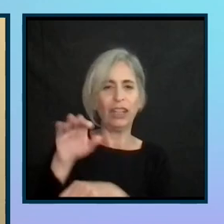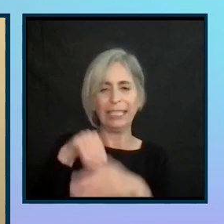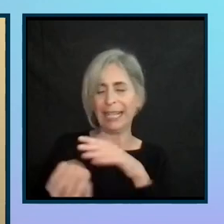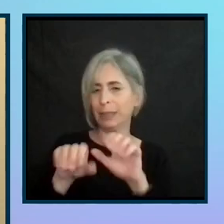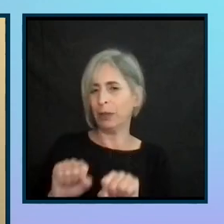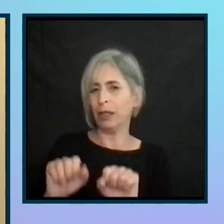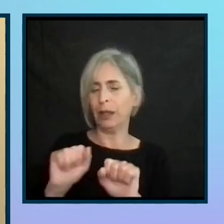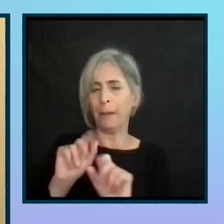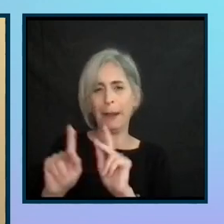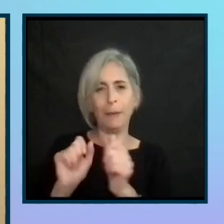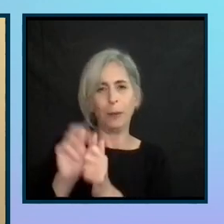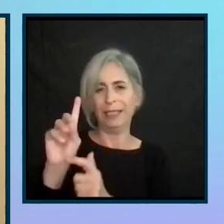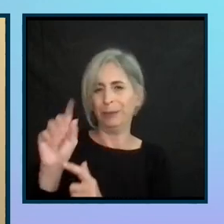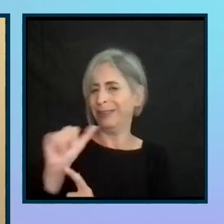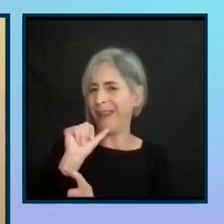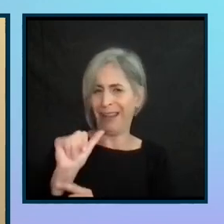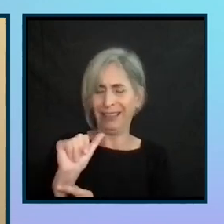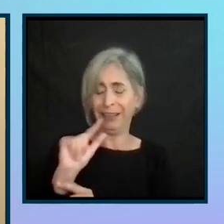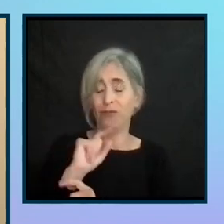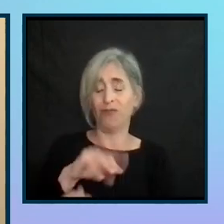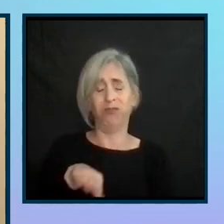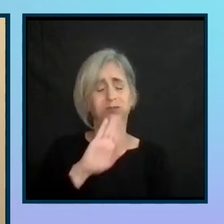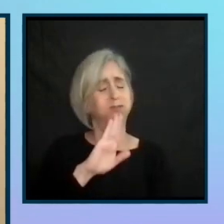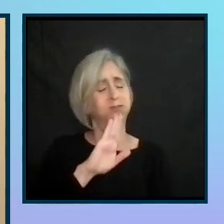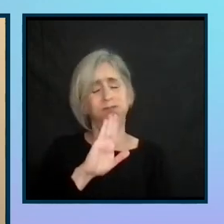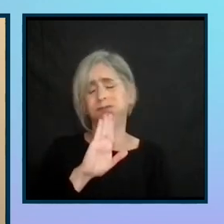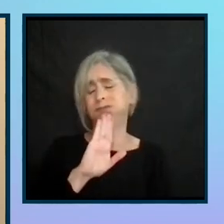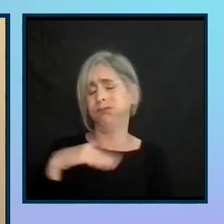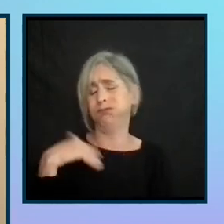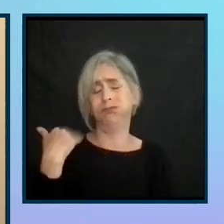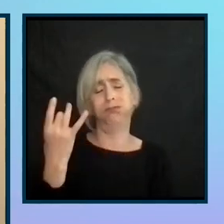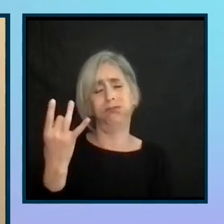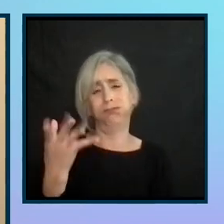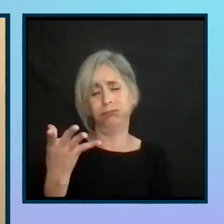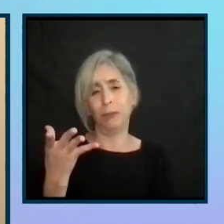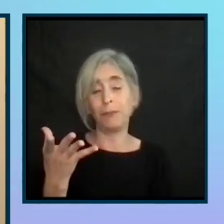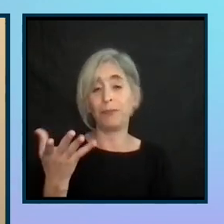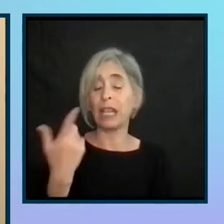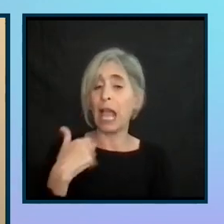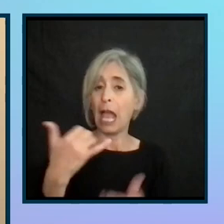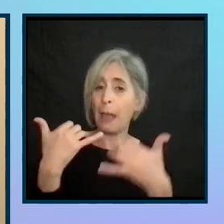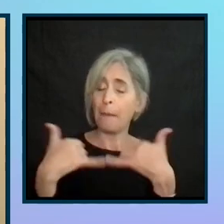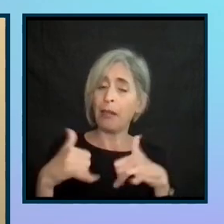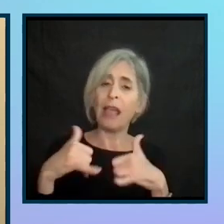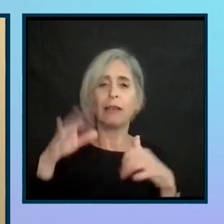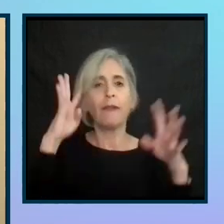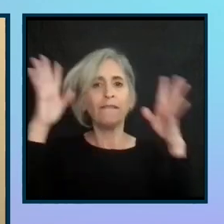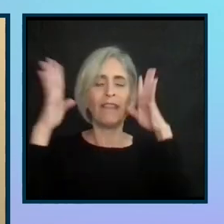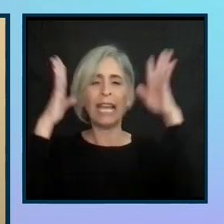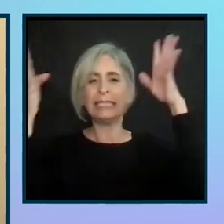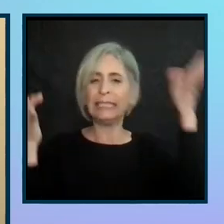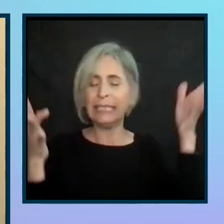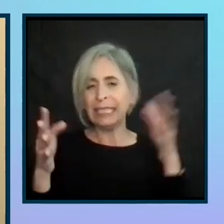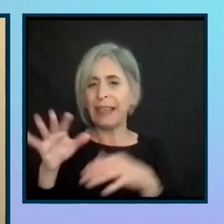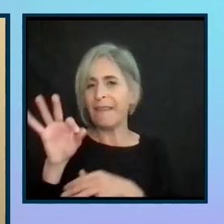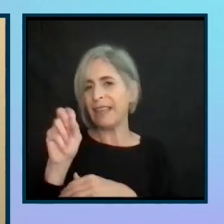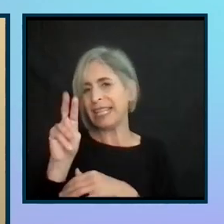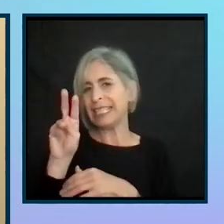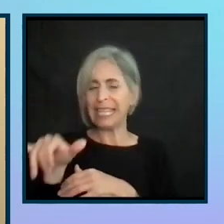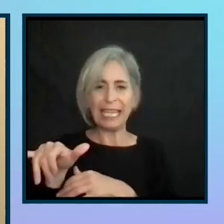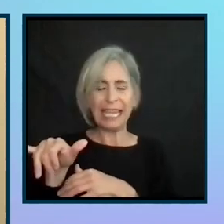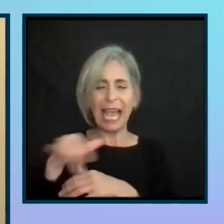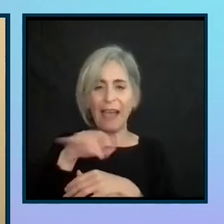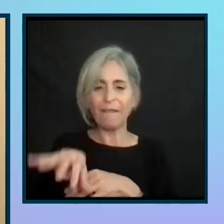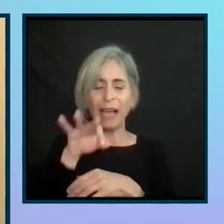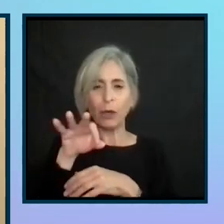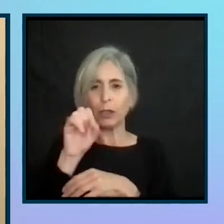people with disabilities, you know, which is quite frustrating. So as I got into playing fantasy, I had to discover a